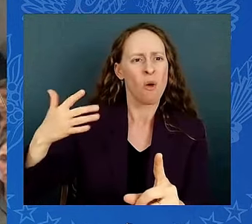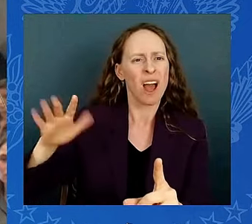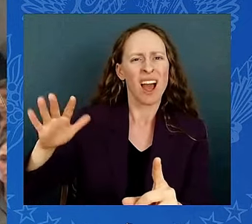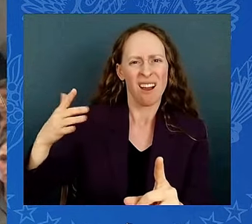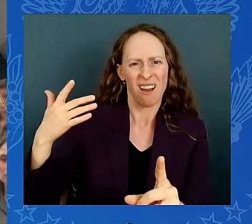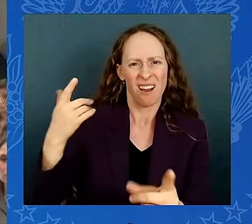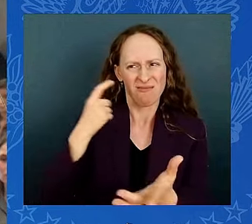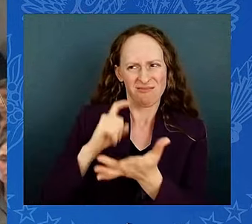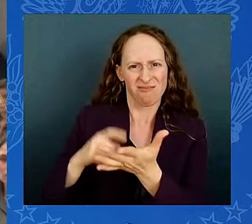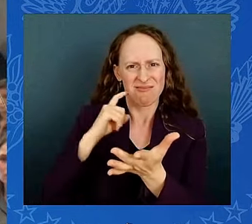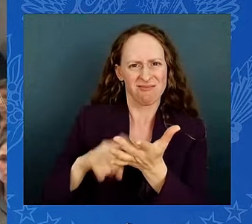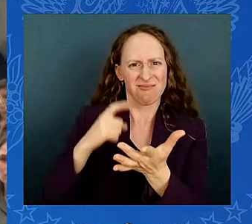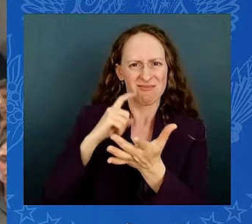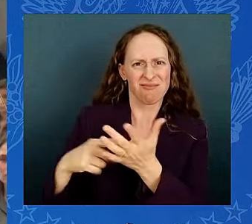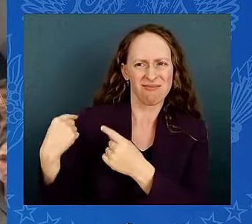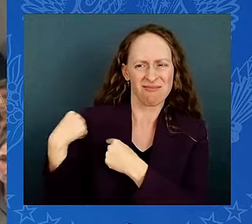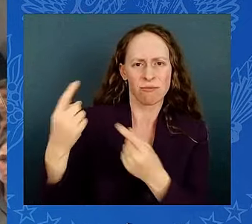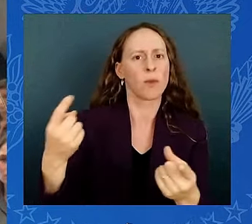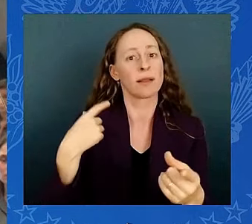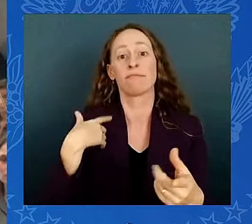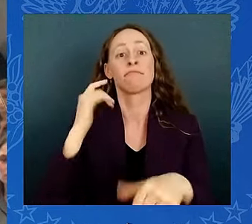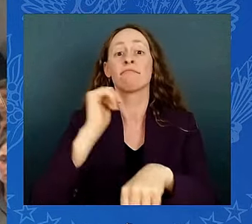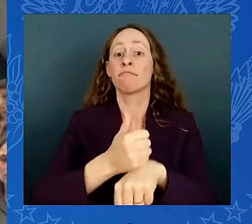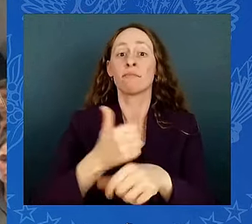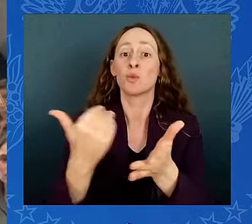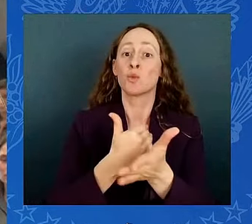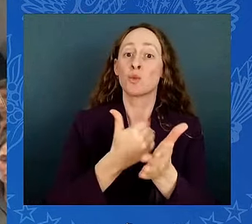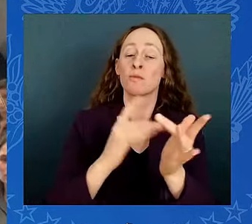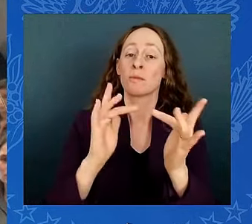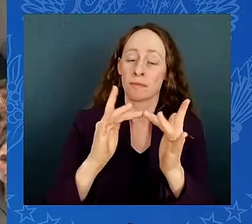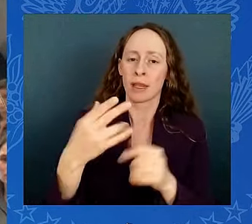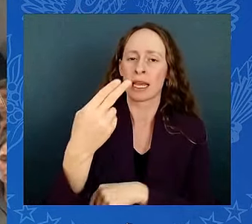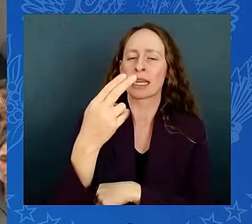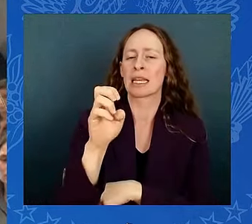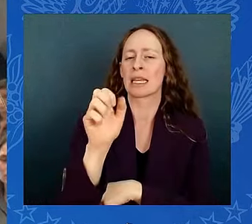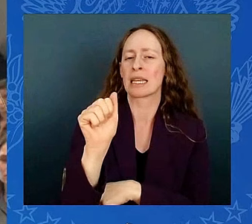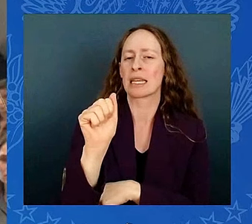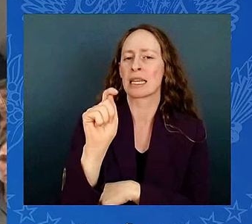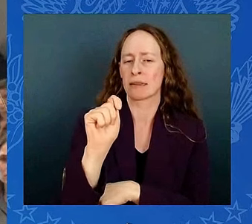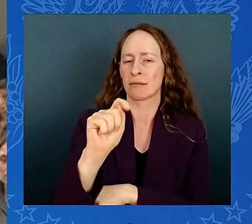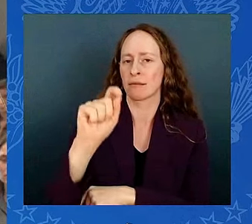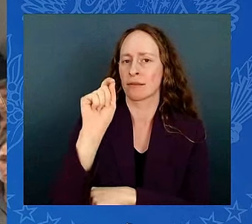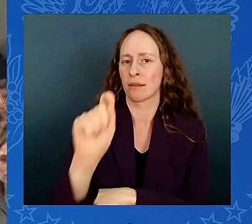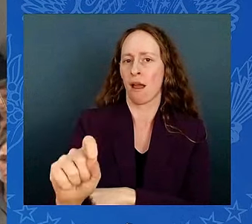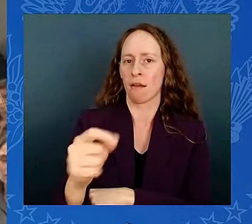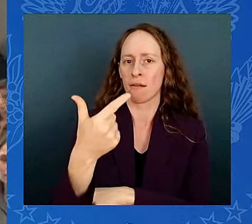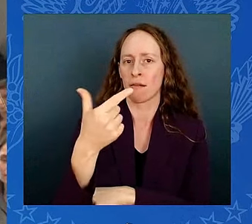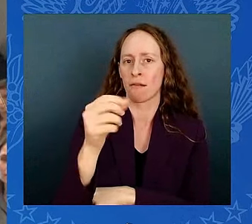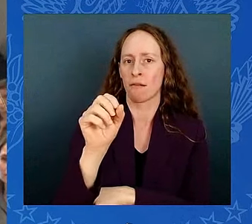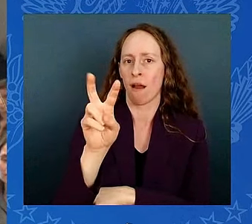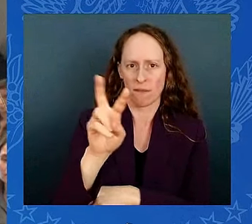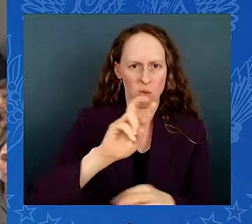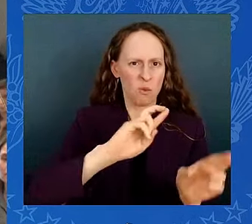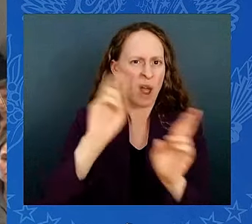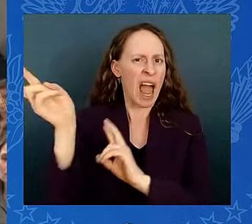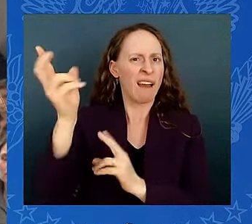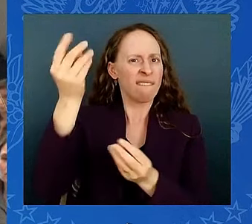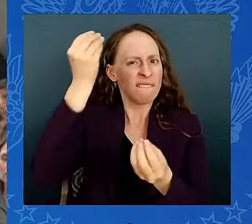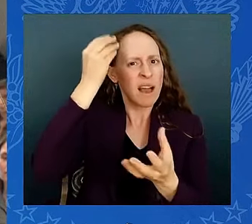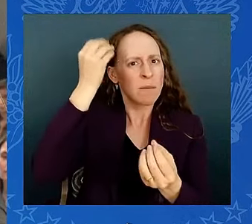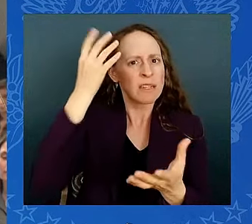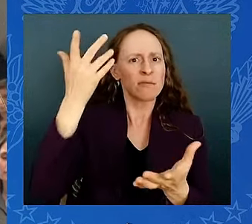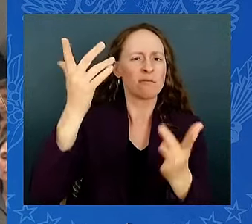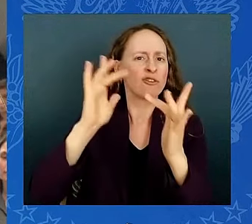say it again, heat.gov. It shares lifesaving information and links a new heat risk tool